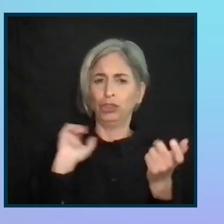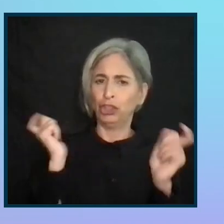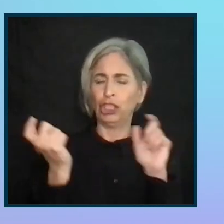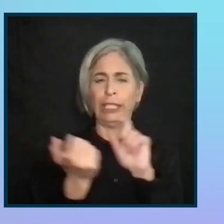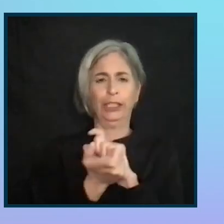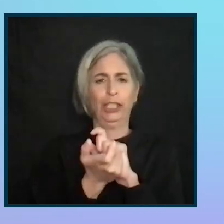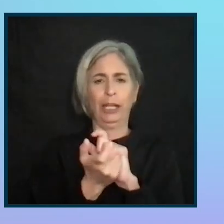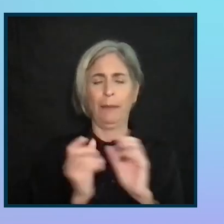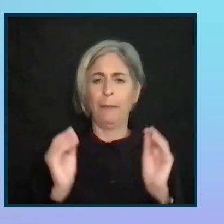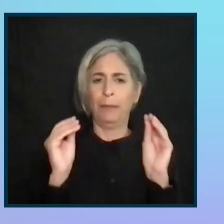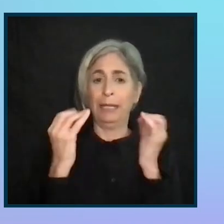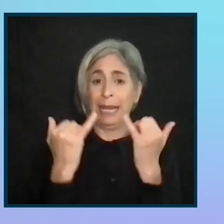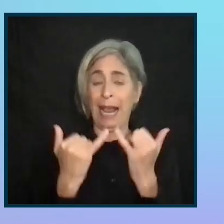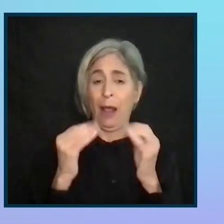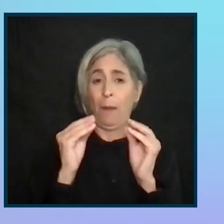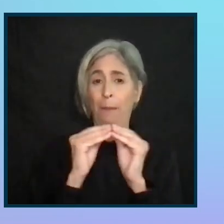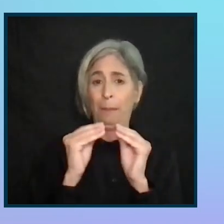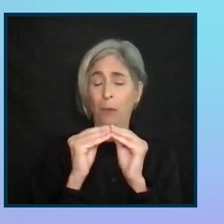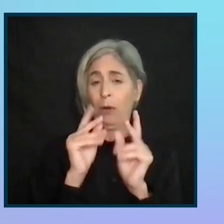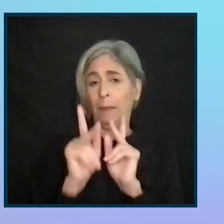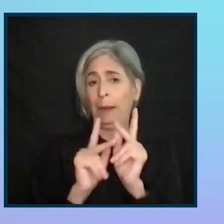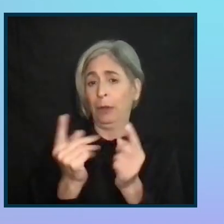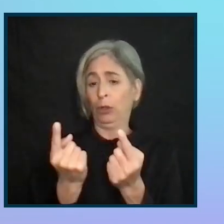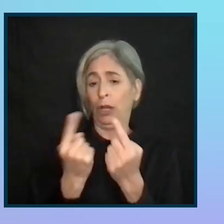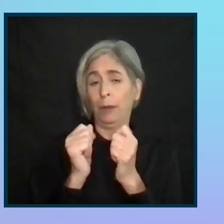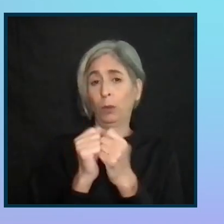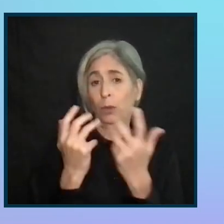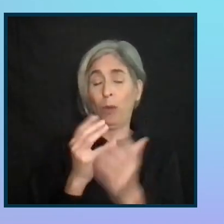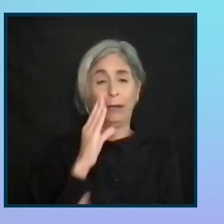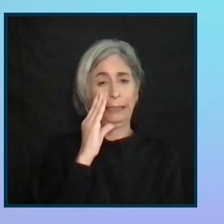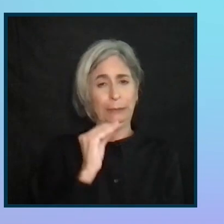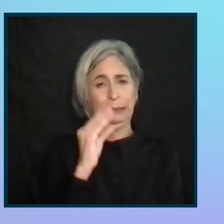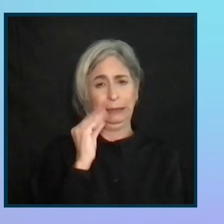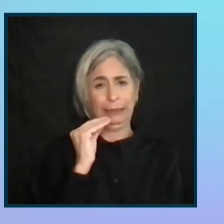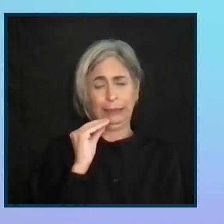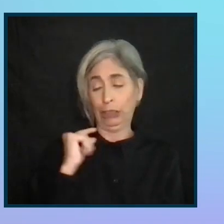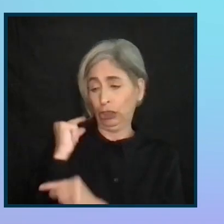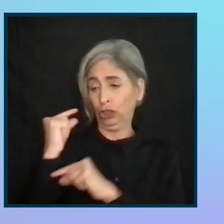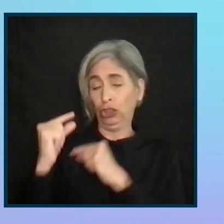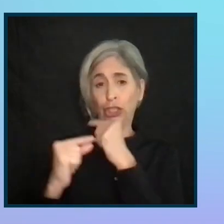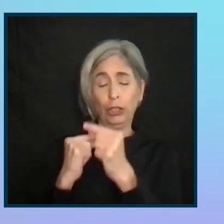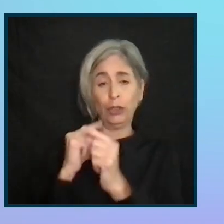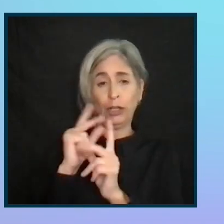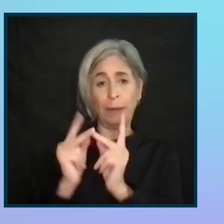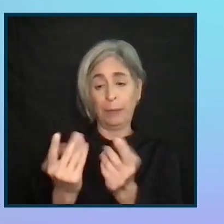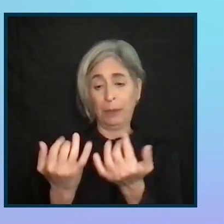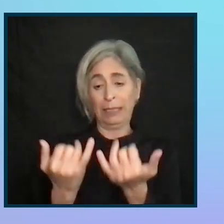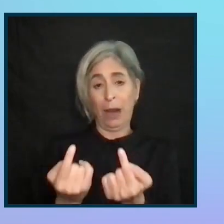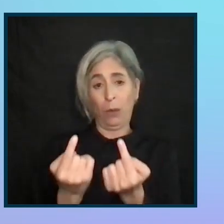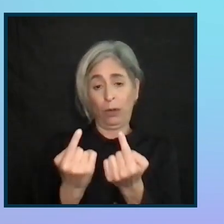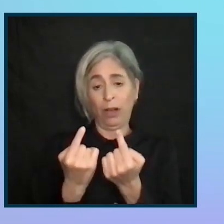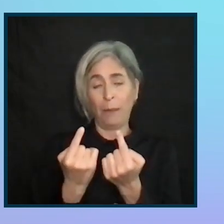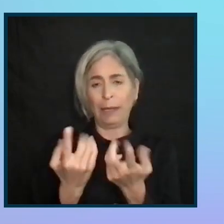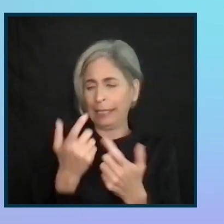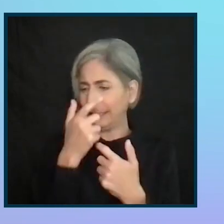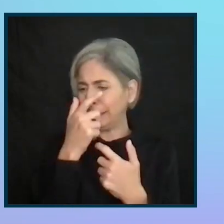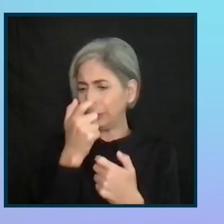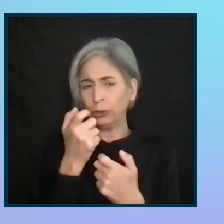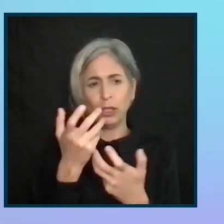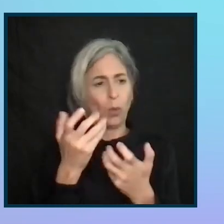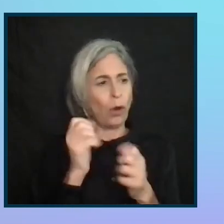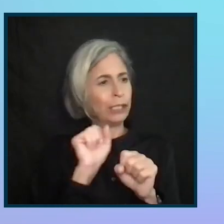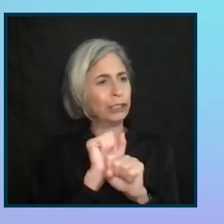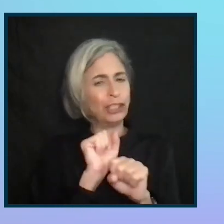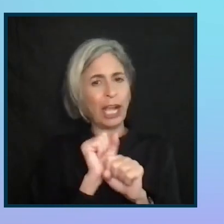people are coming through with that experience. You we're looking at a whole new generation now of people who are coming in without interest and wanting to have a job